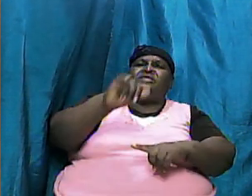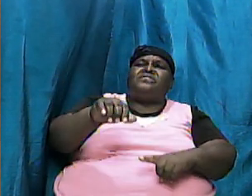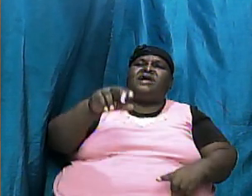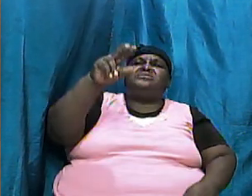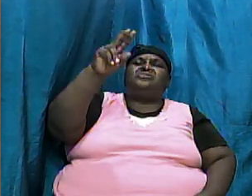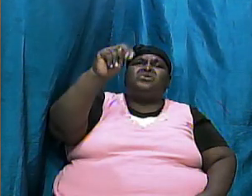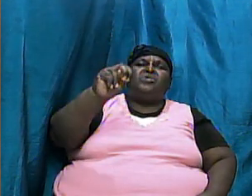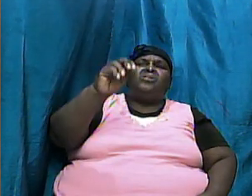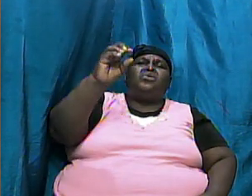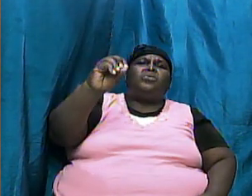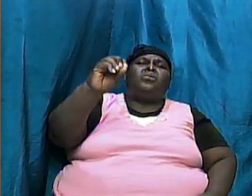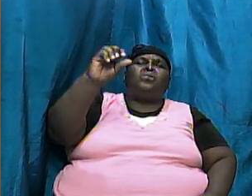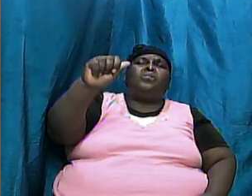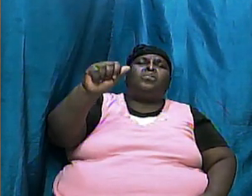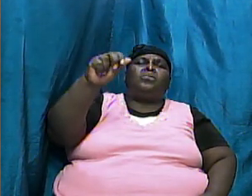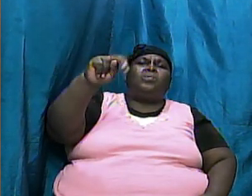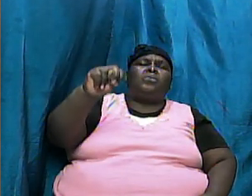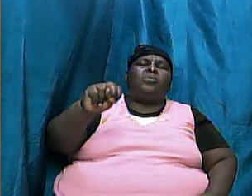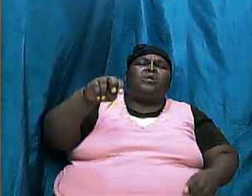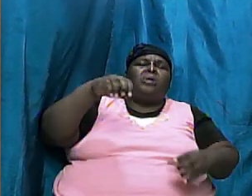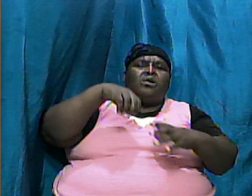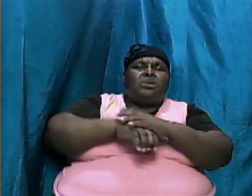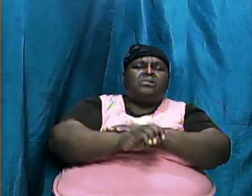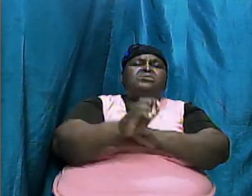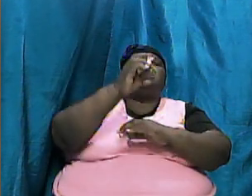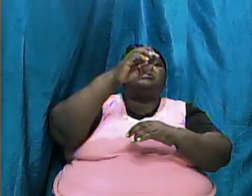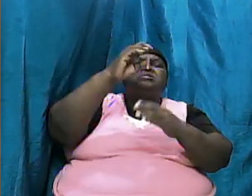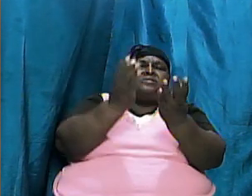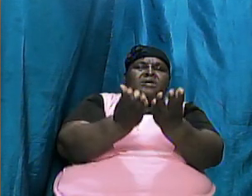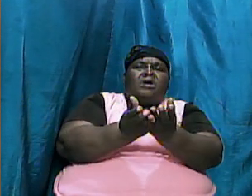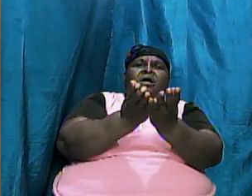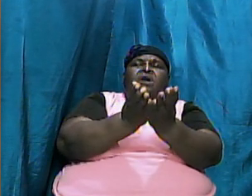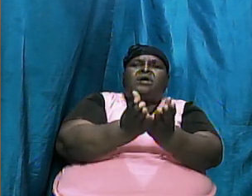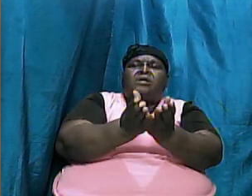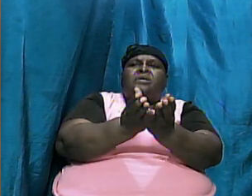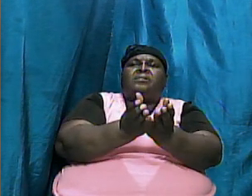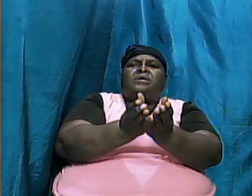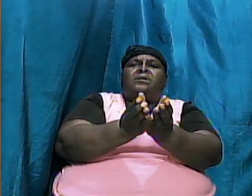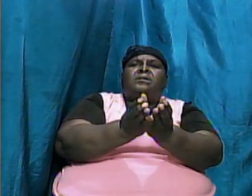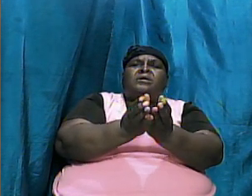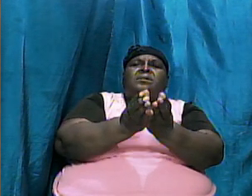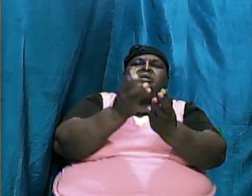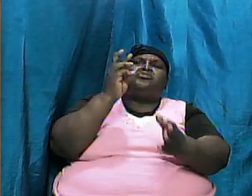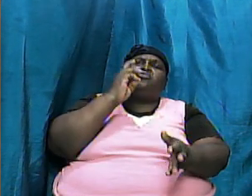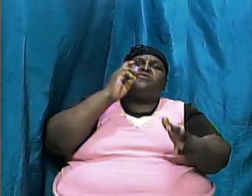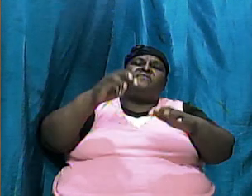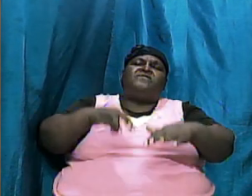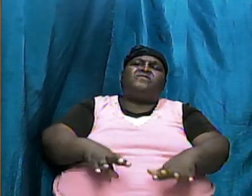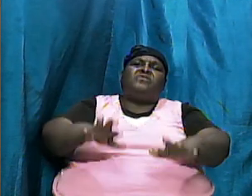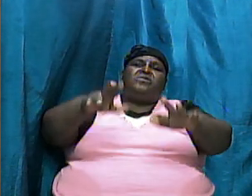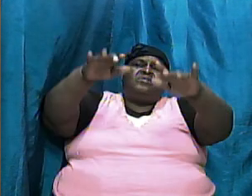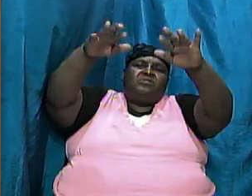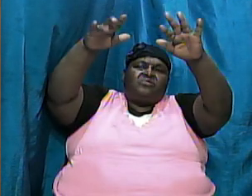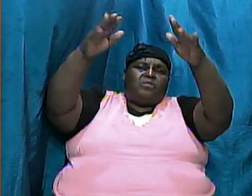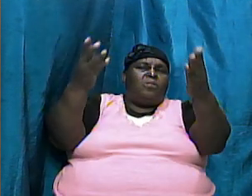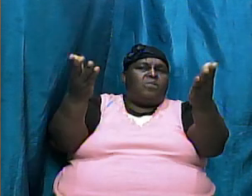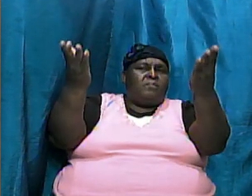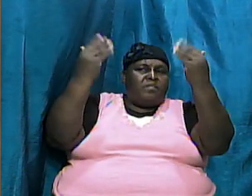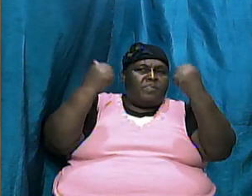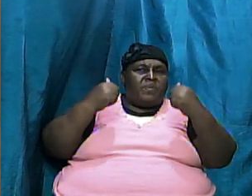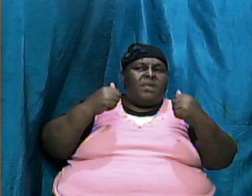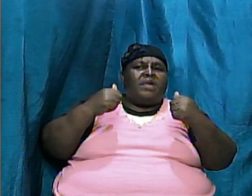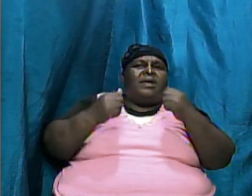Noah entered into the ark and the flood came and